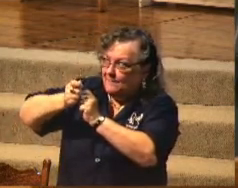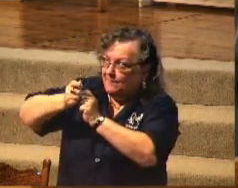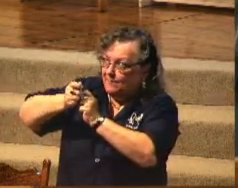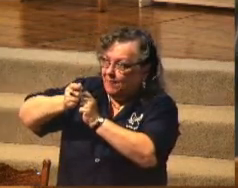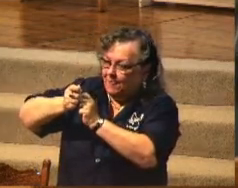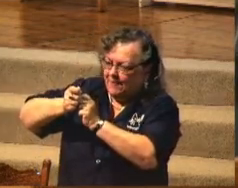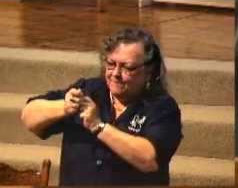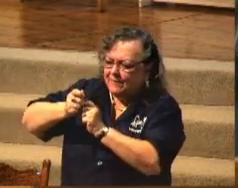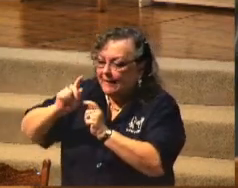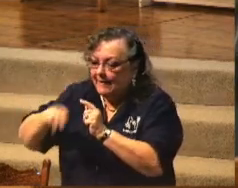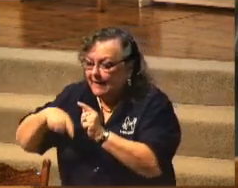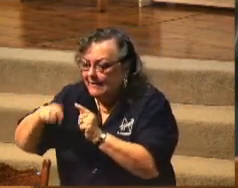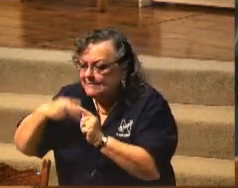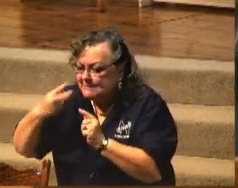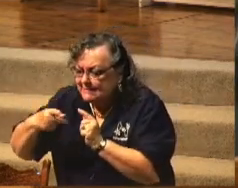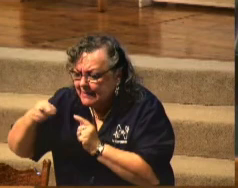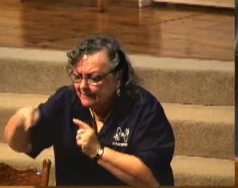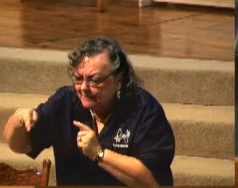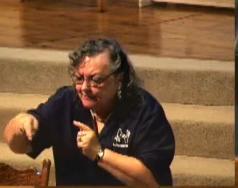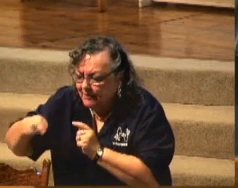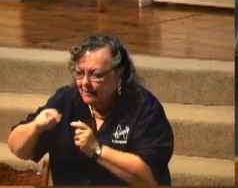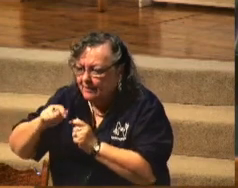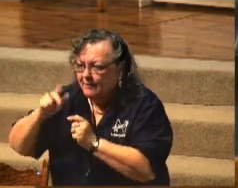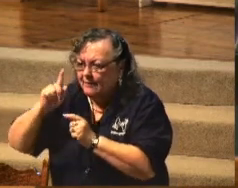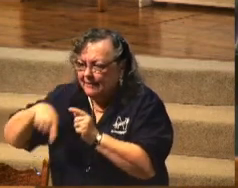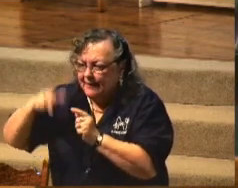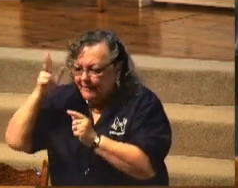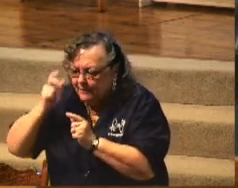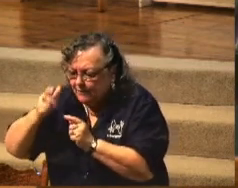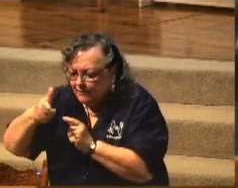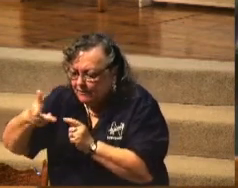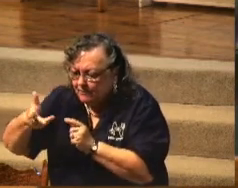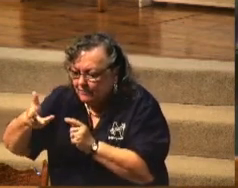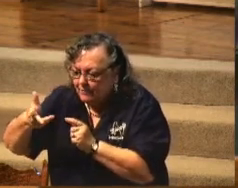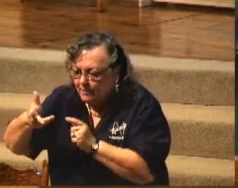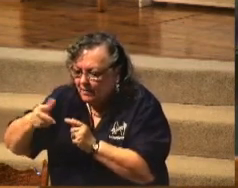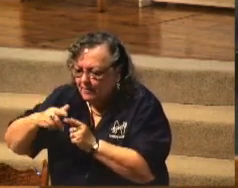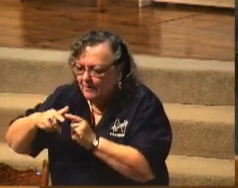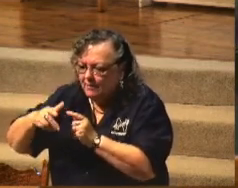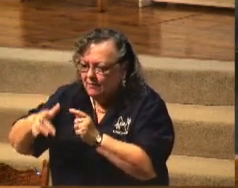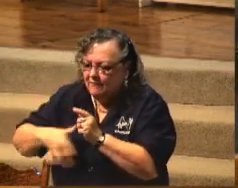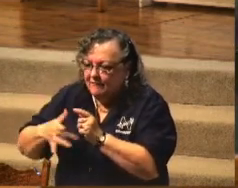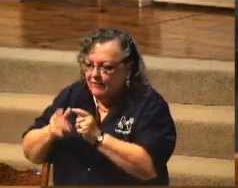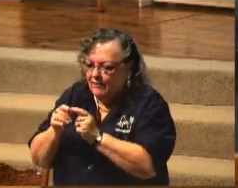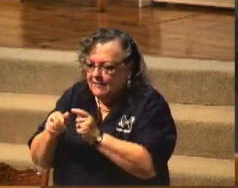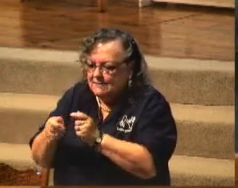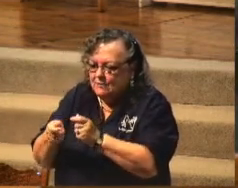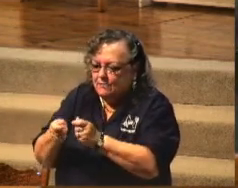and we can't see him and we can't hear him. We'll feel him tugging.